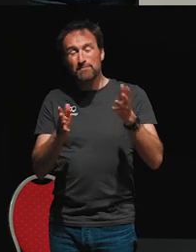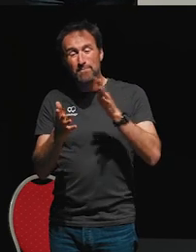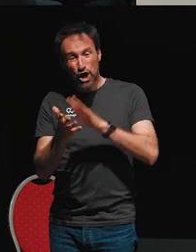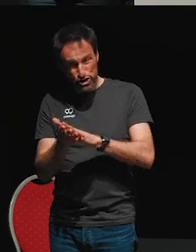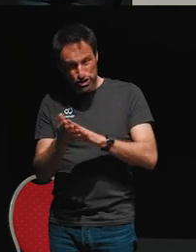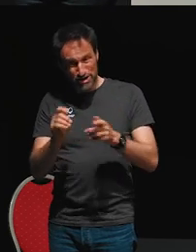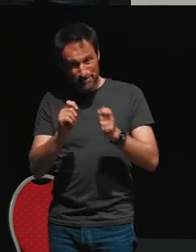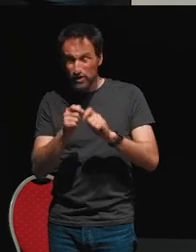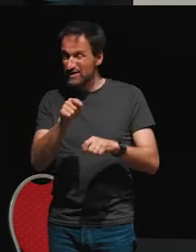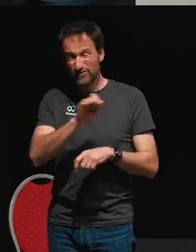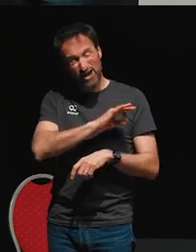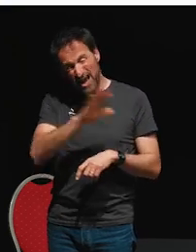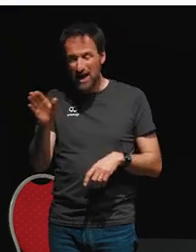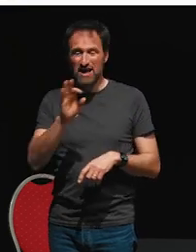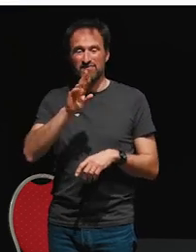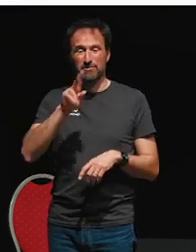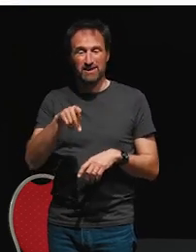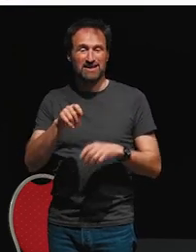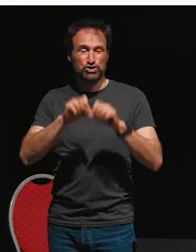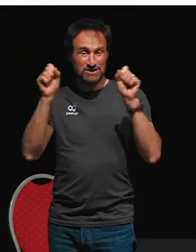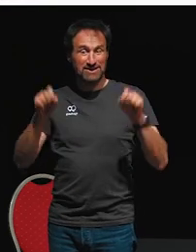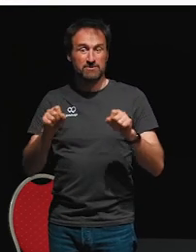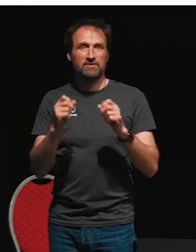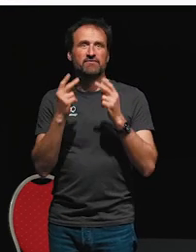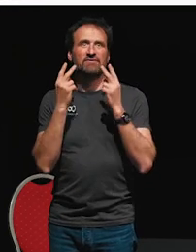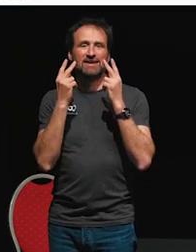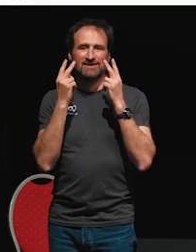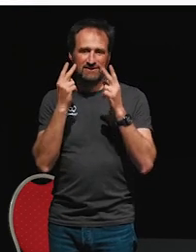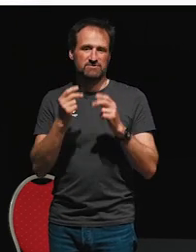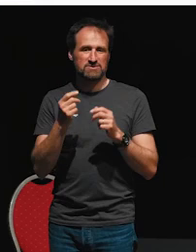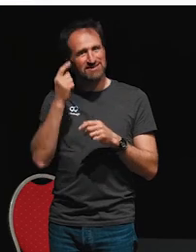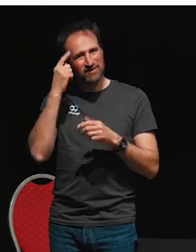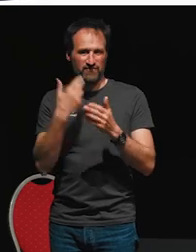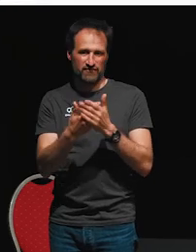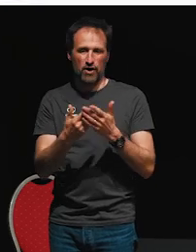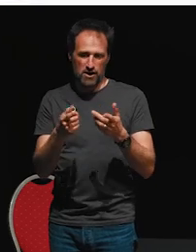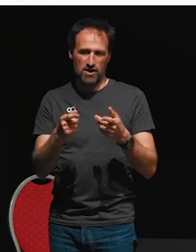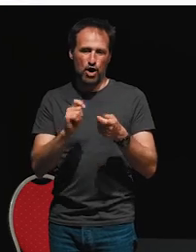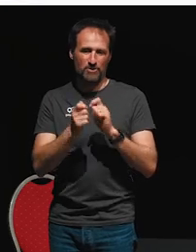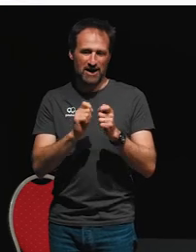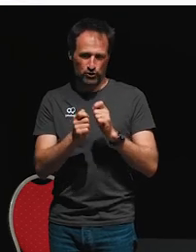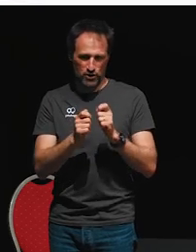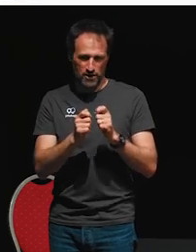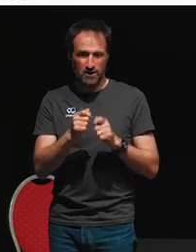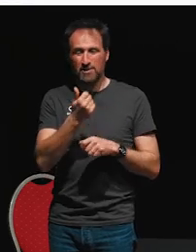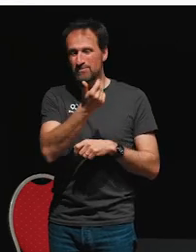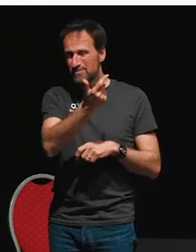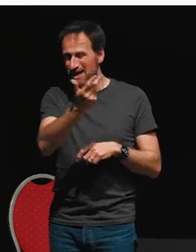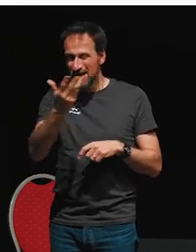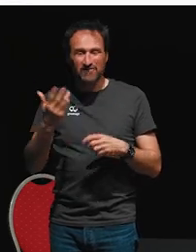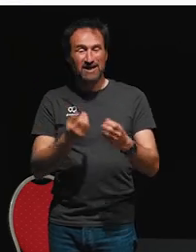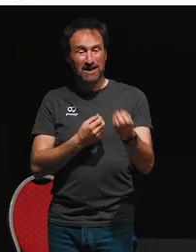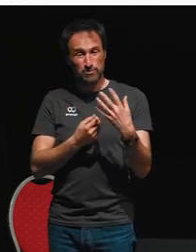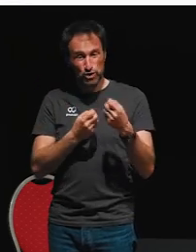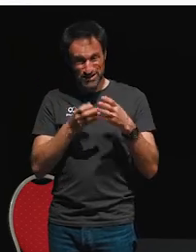FRP systems because what it does is it takes as input multiple streams and returns as output one